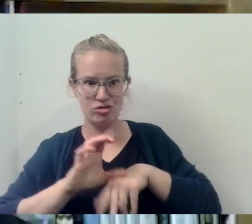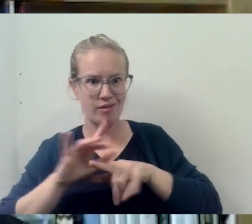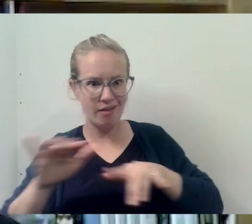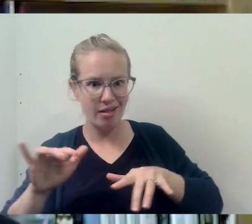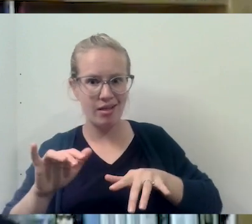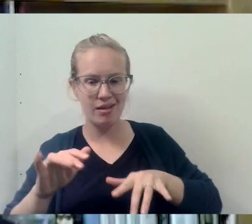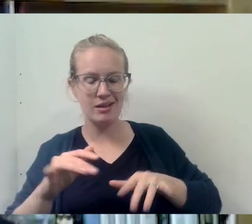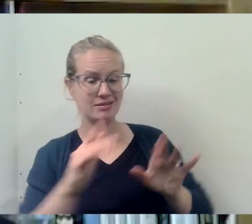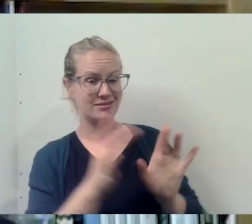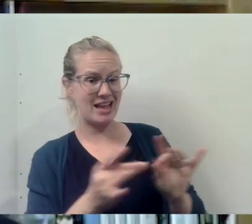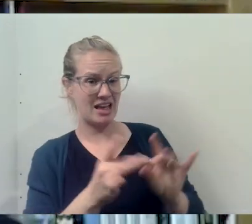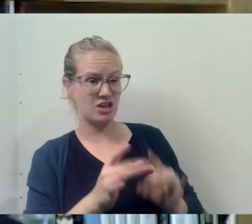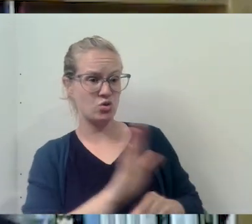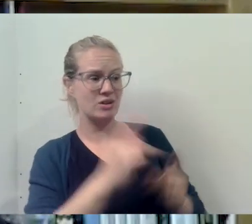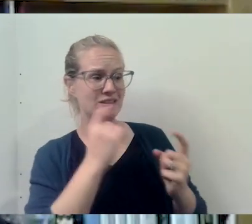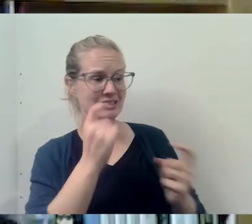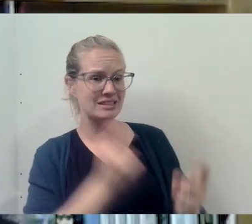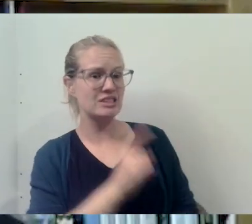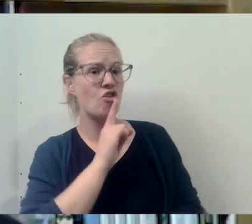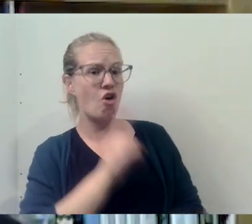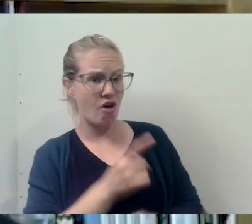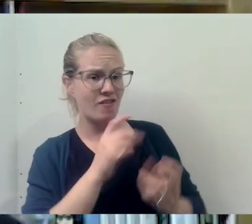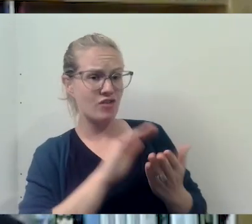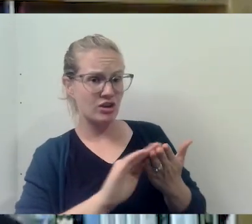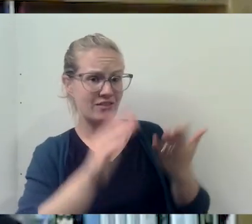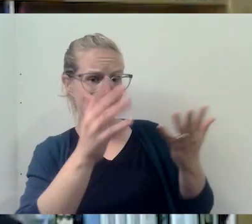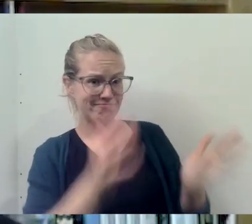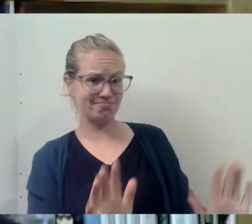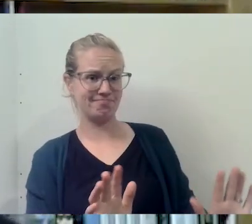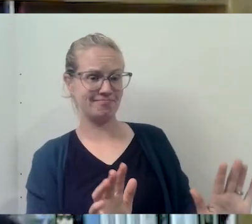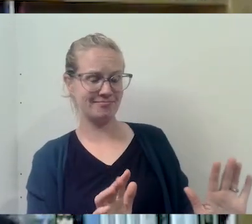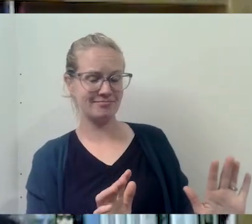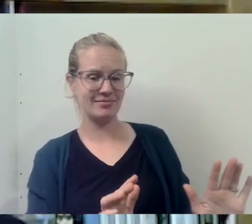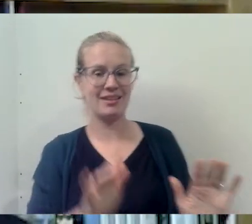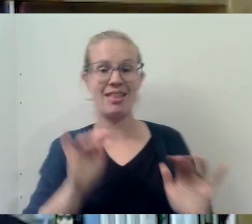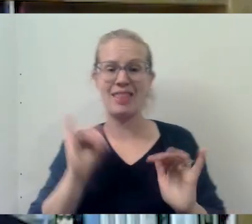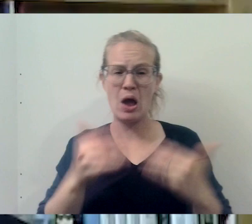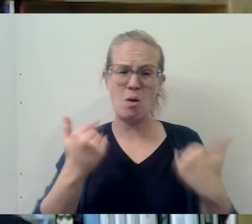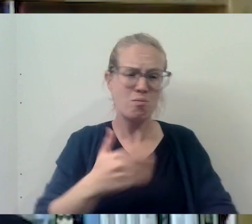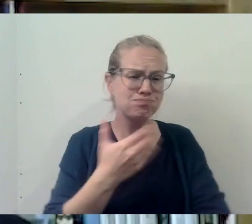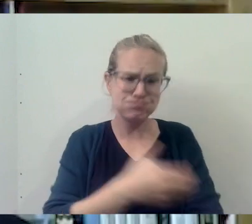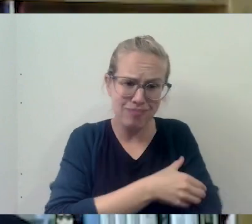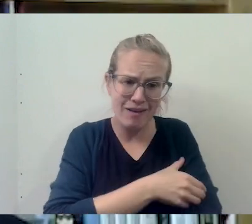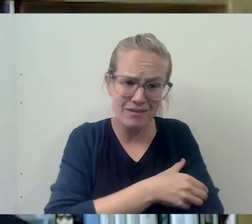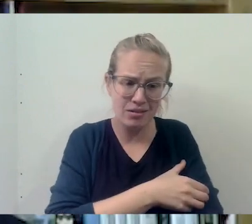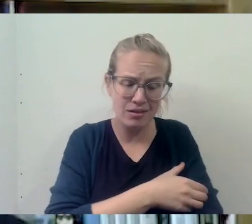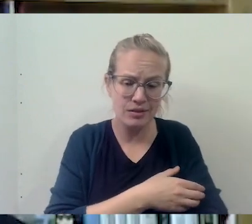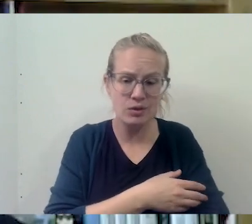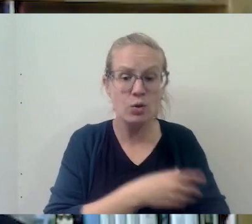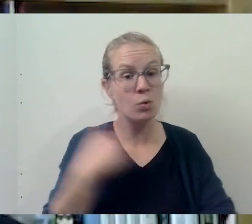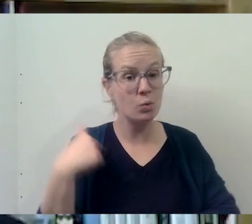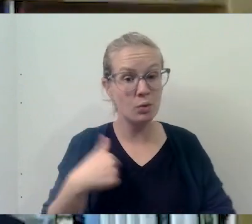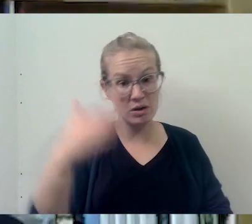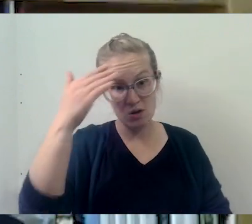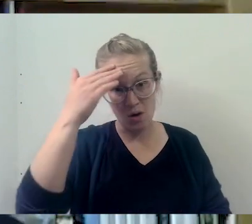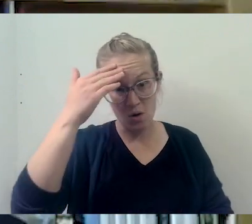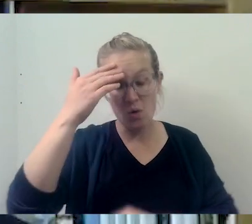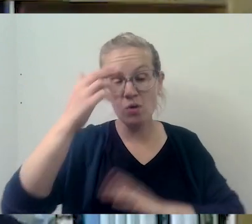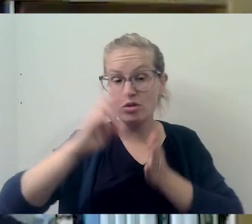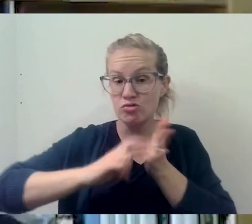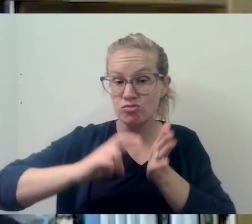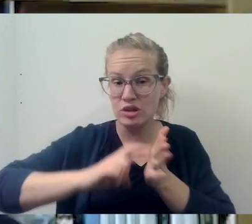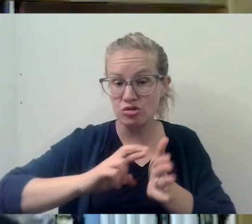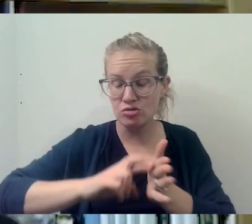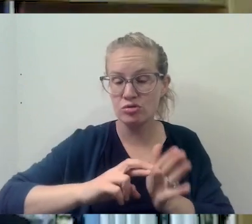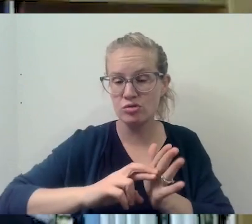that your, your sins are forgiven. And, uh, and, is powerful and, uh, do know that there is research